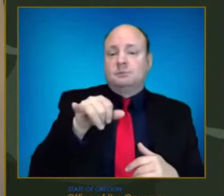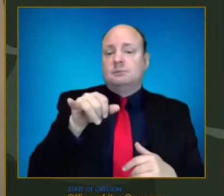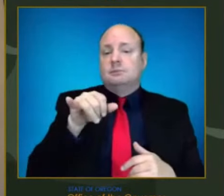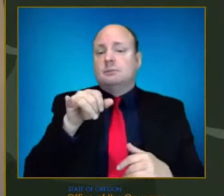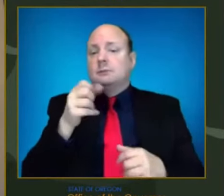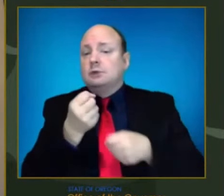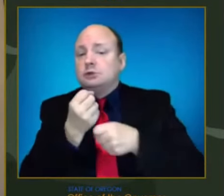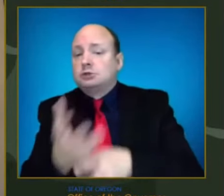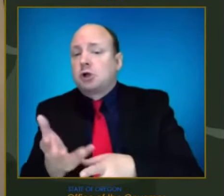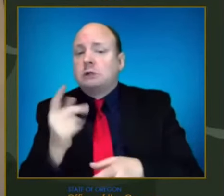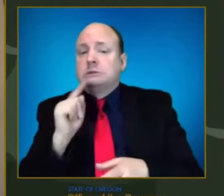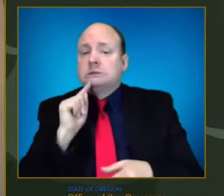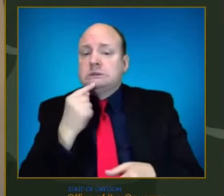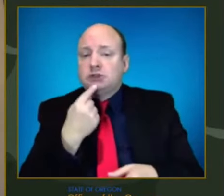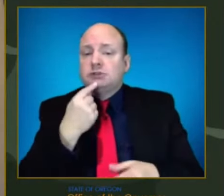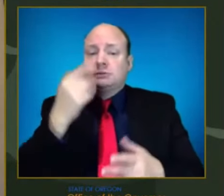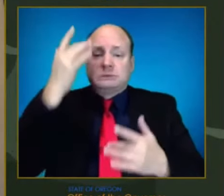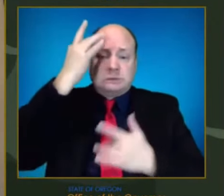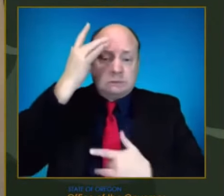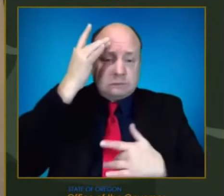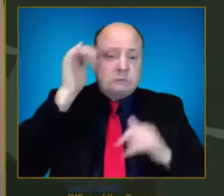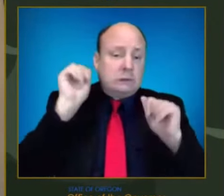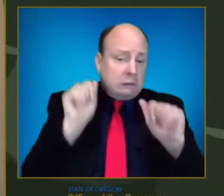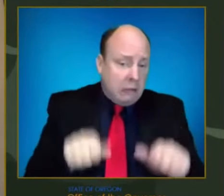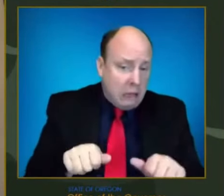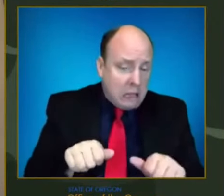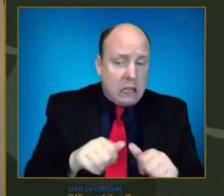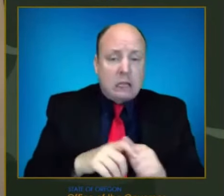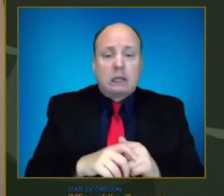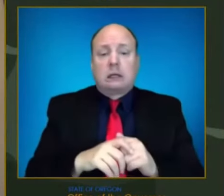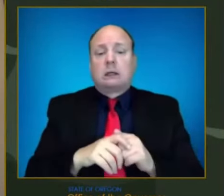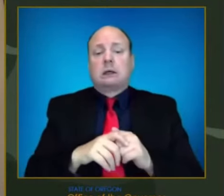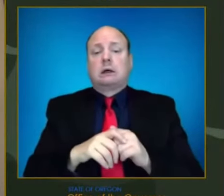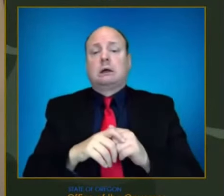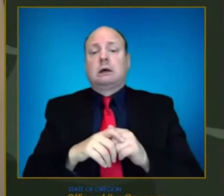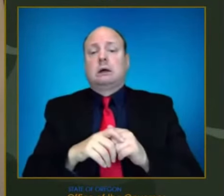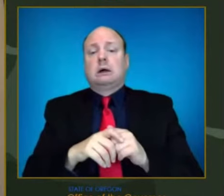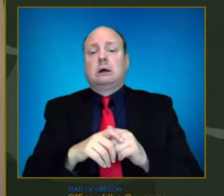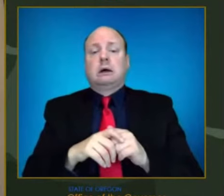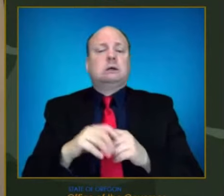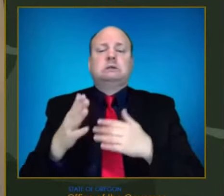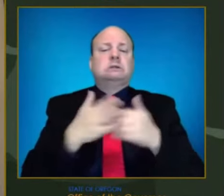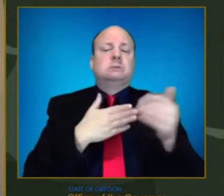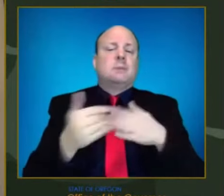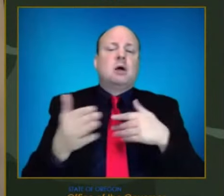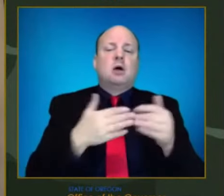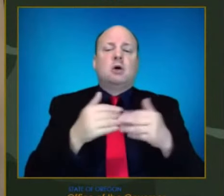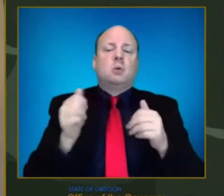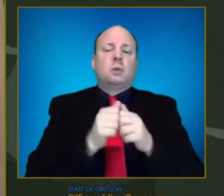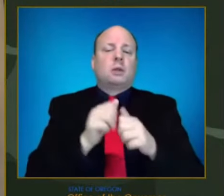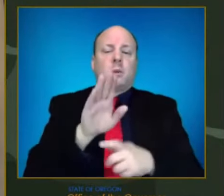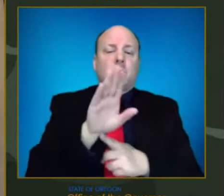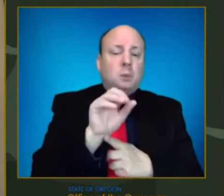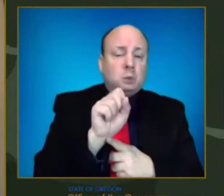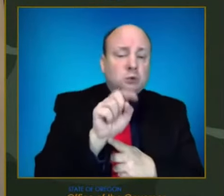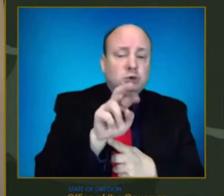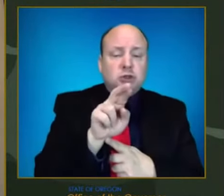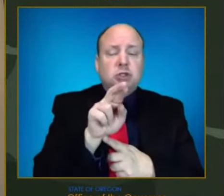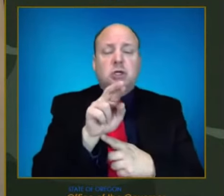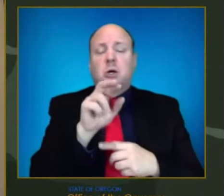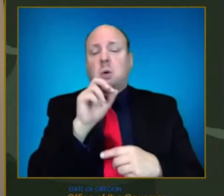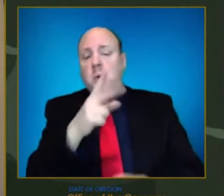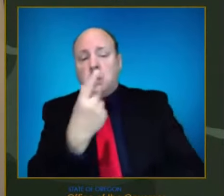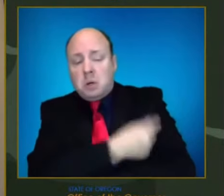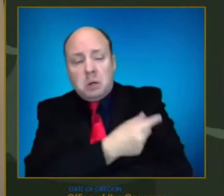disease and infection, even though their efficacy or how well they work has gone down. So the steps remain in people's hands to mitigate